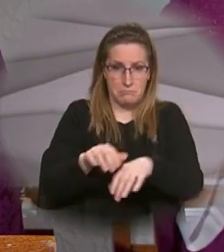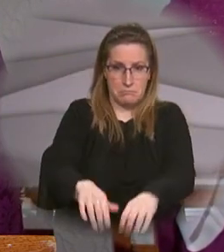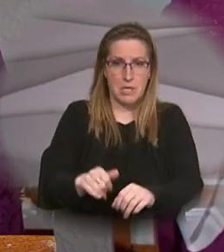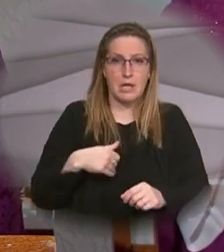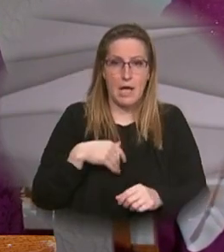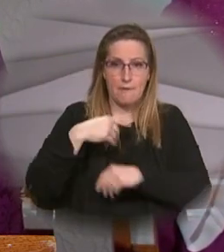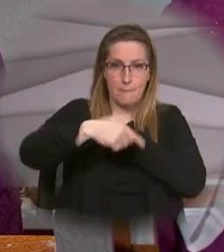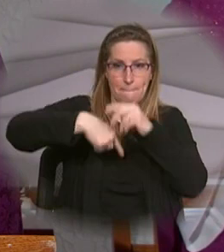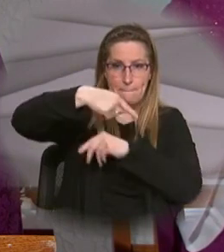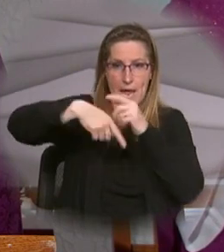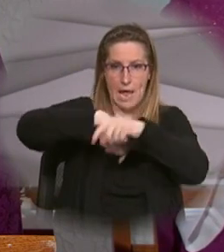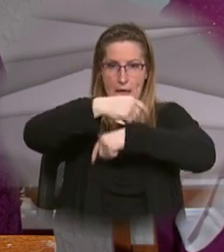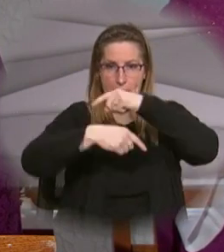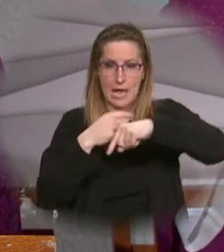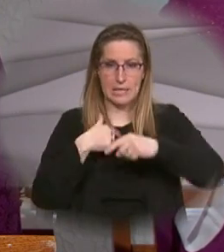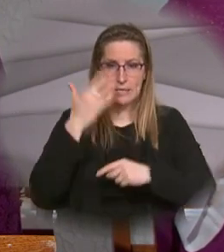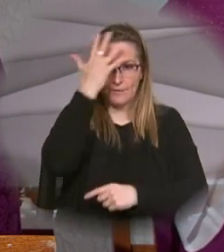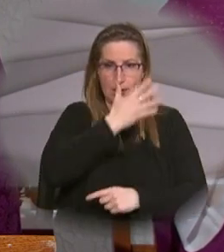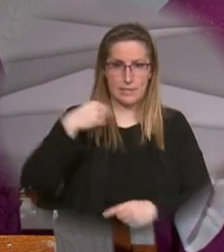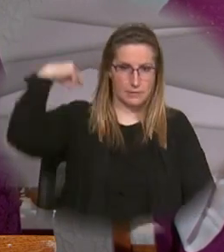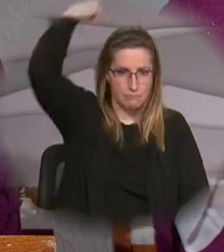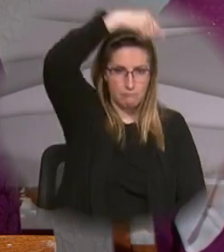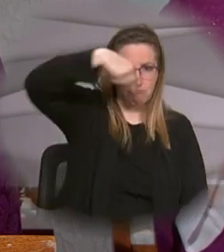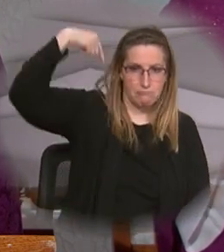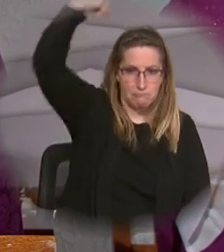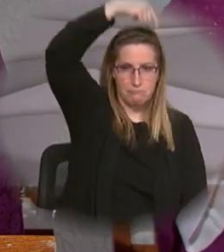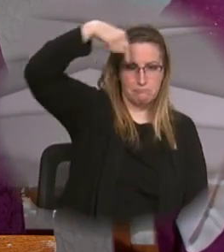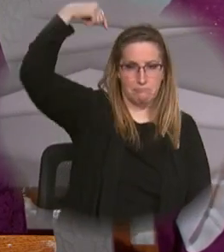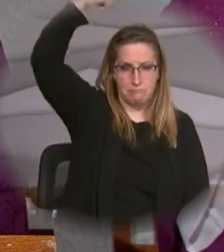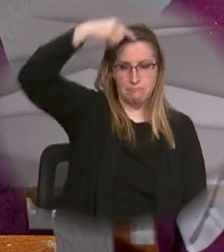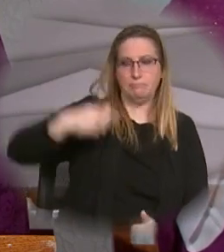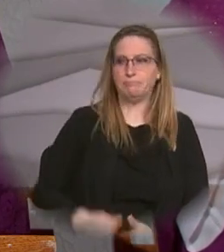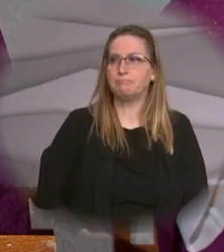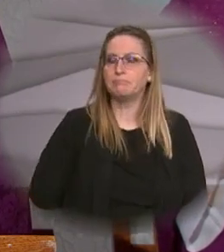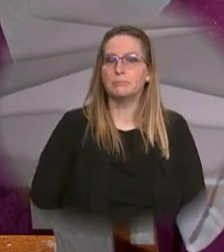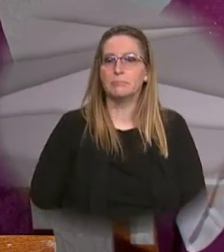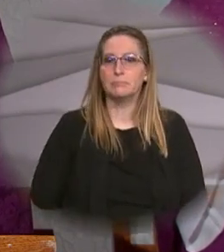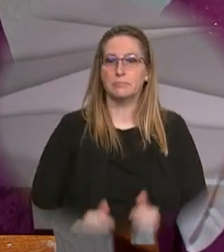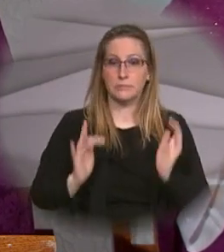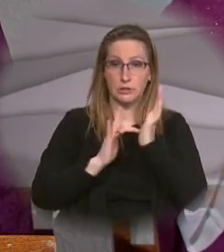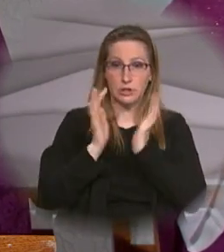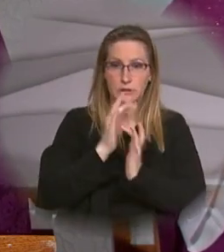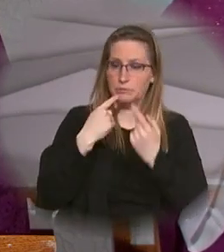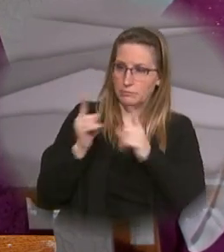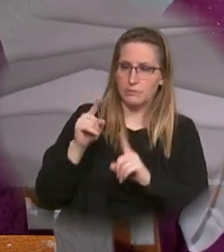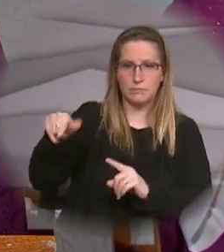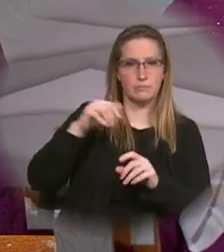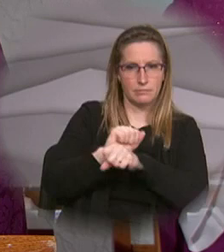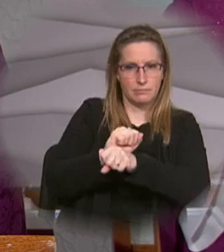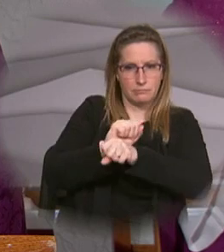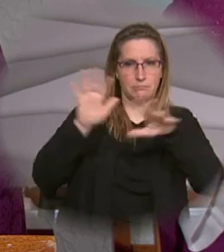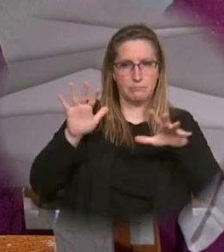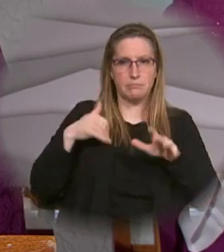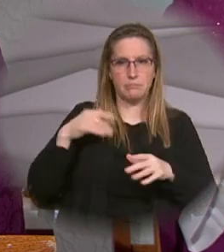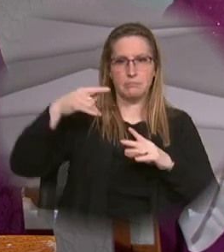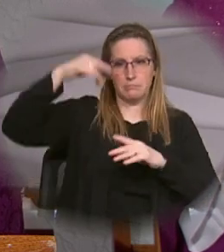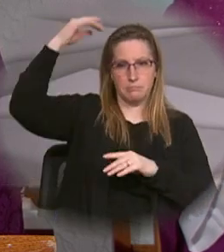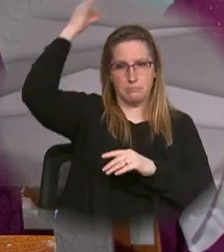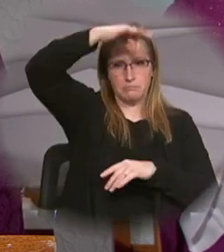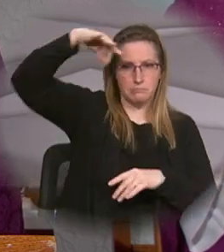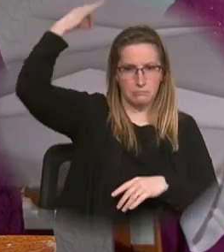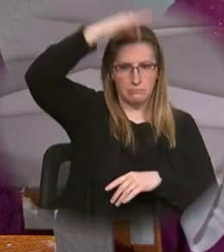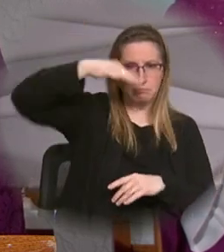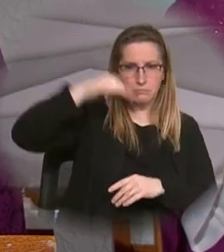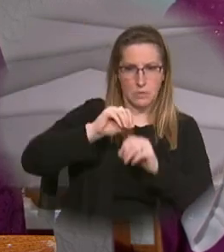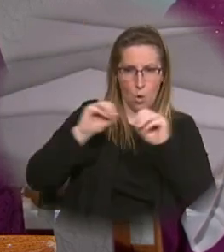burial bands and his face was wrapped in a cloth so Jesus said to them untie him and let him go